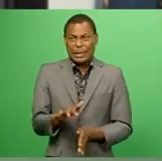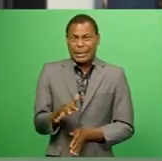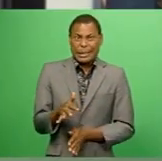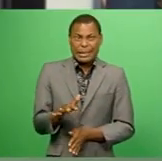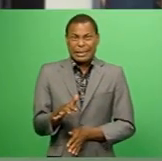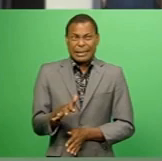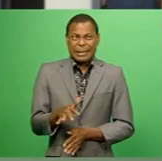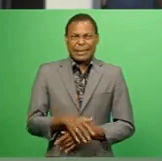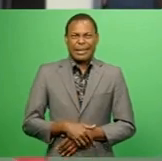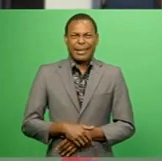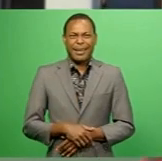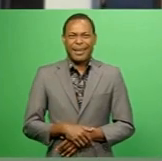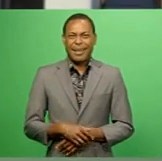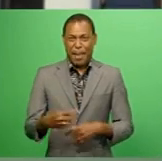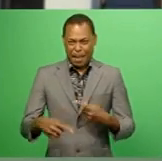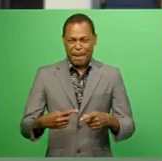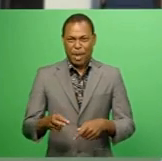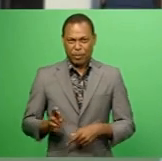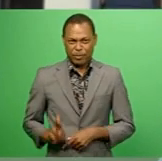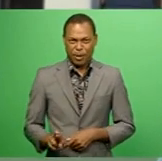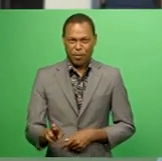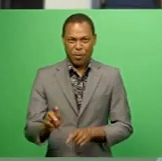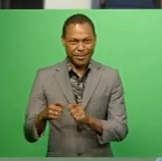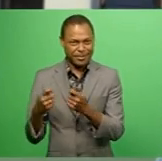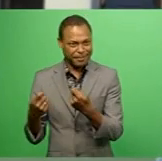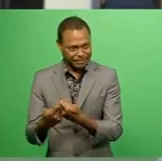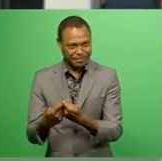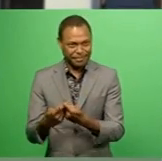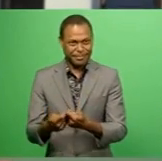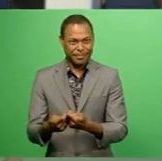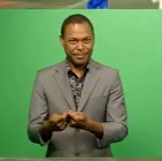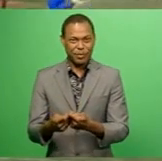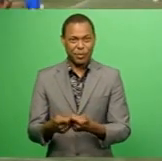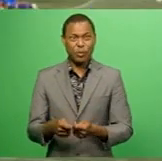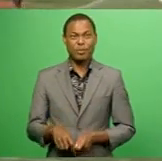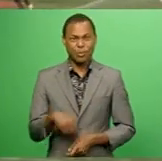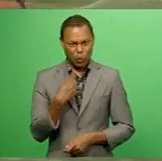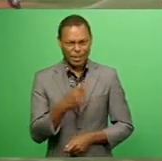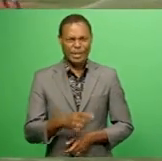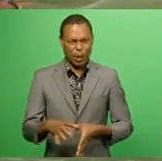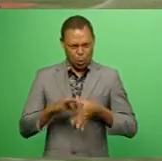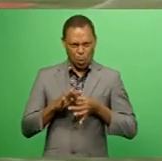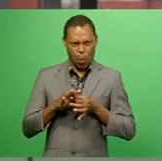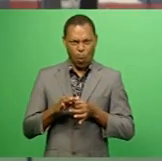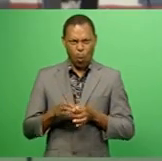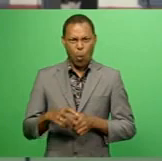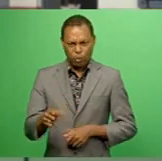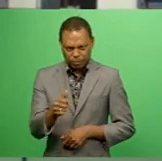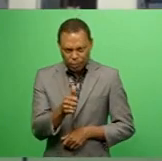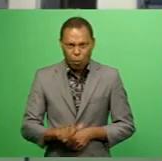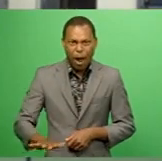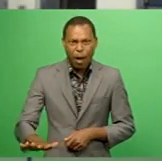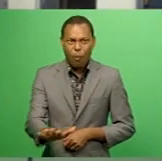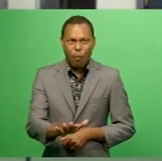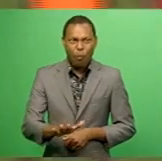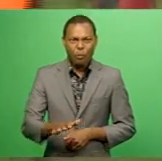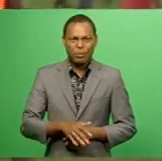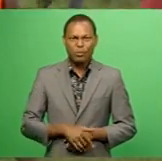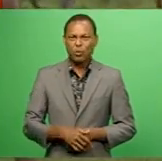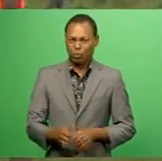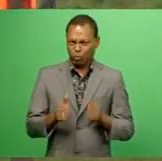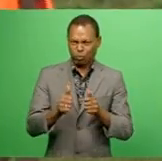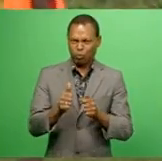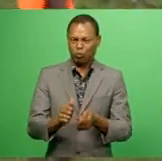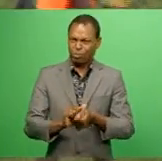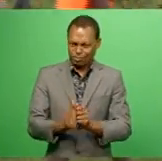have a lot of good ballplayers in the team and our home ground. And we hope to have a good game with them.